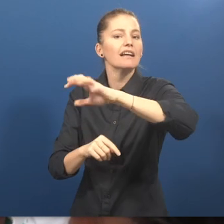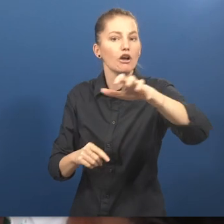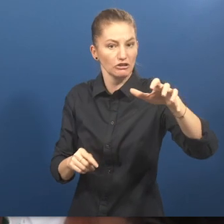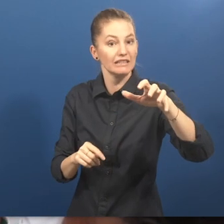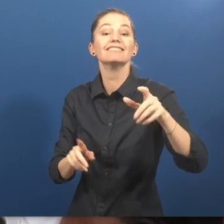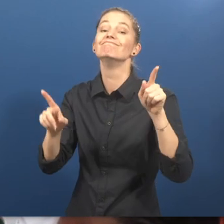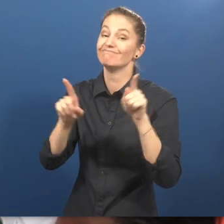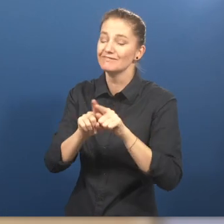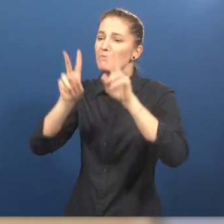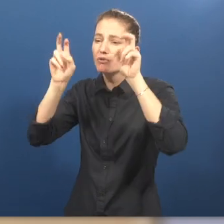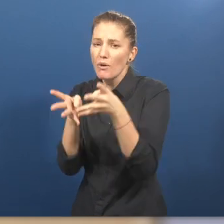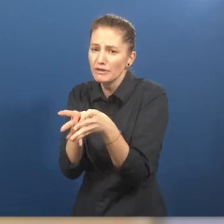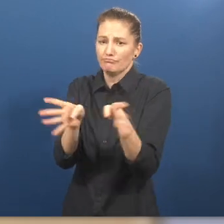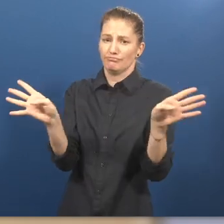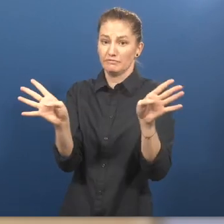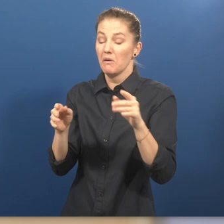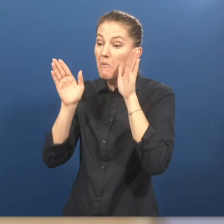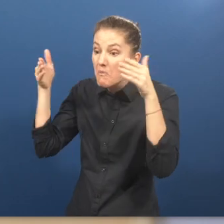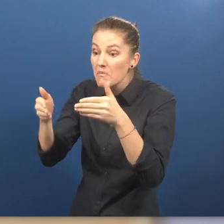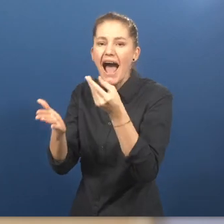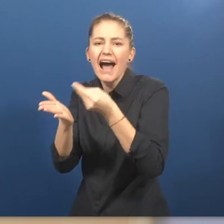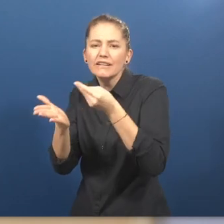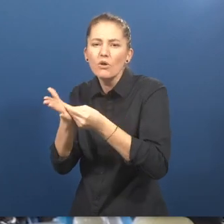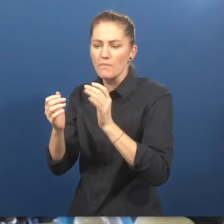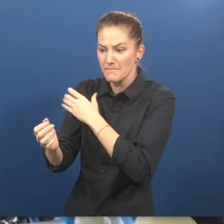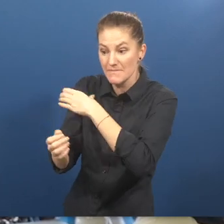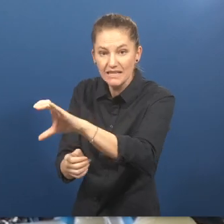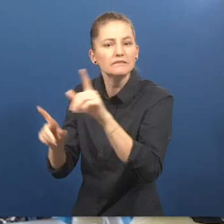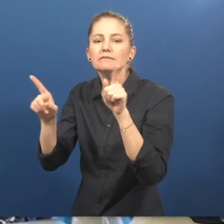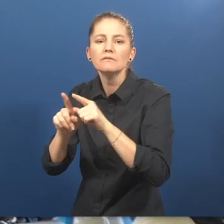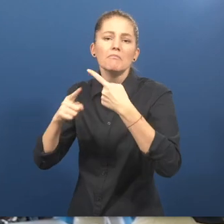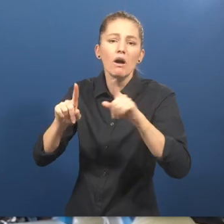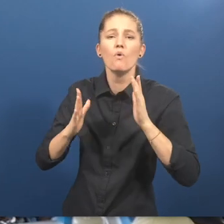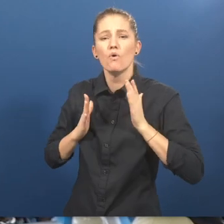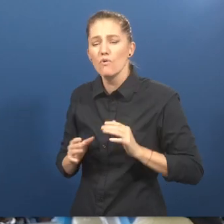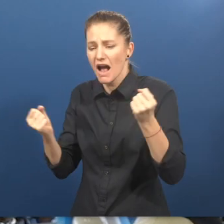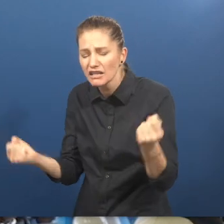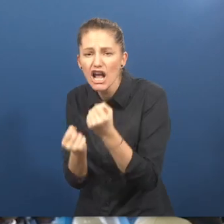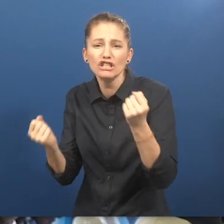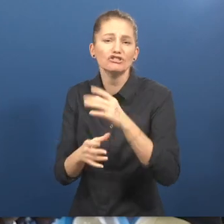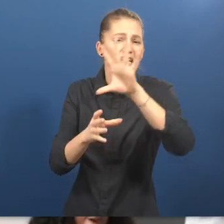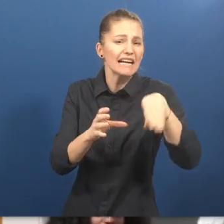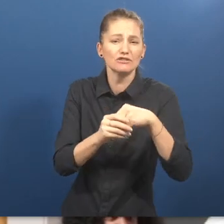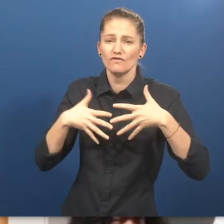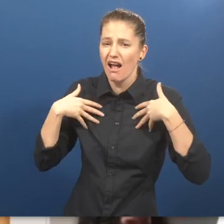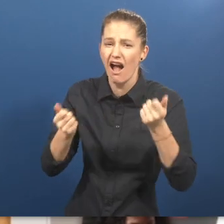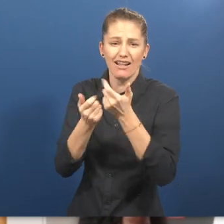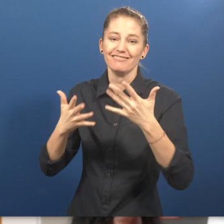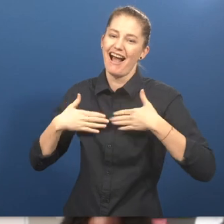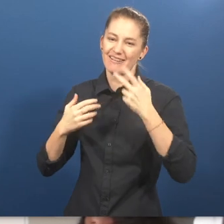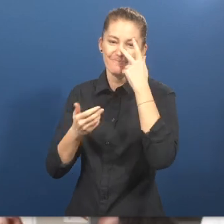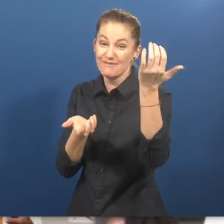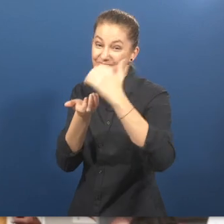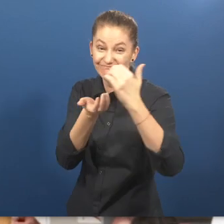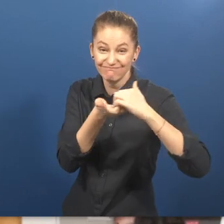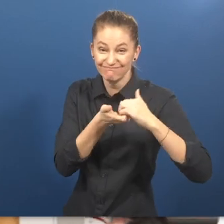economic empowerment, but also humanitarian action and inclusive health. We are looking forward to more partnerships with organizations of persons with